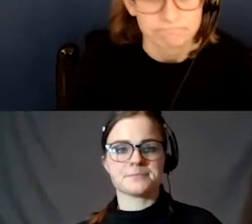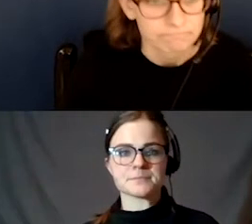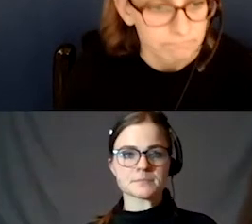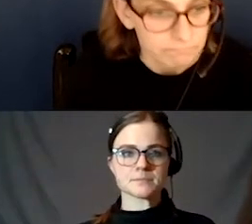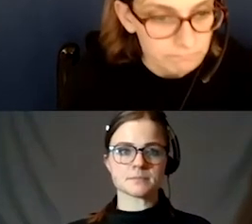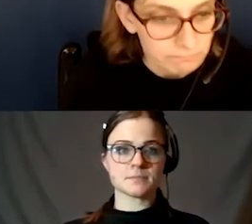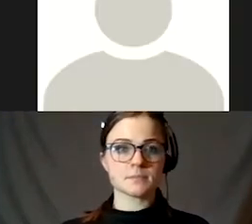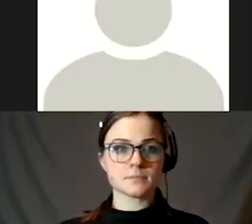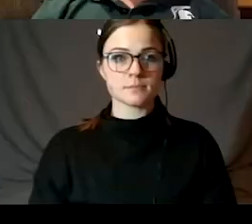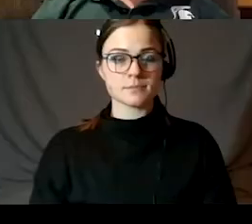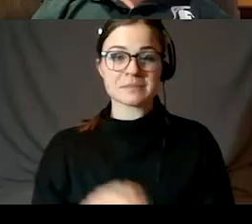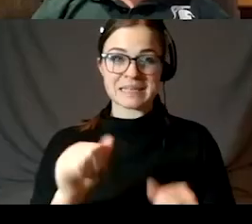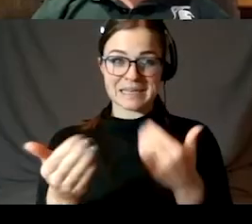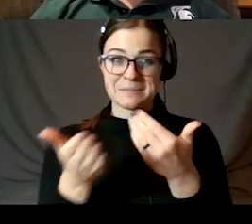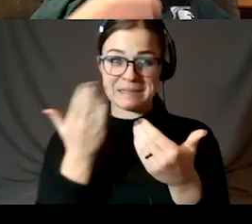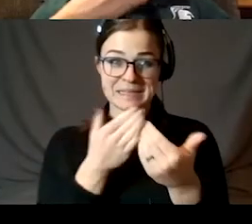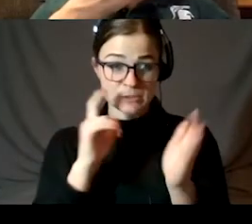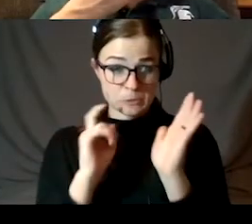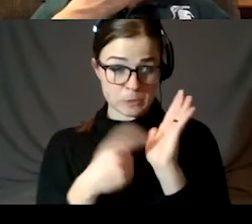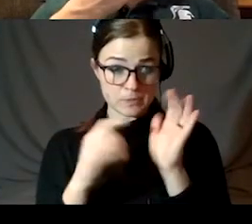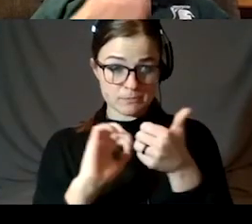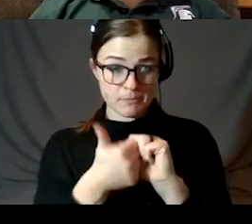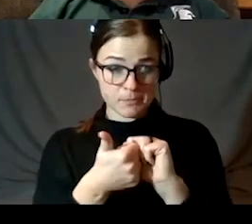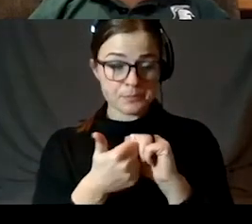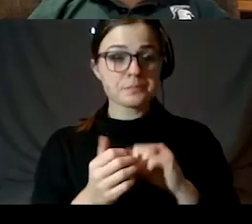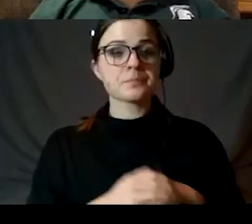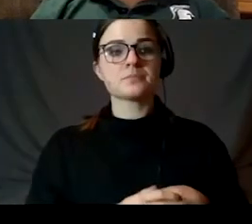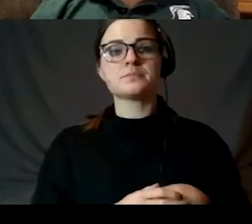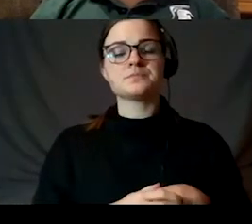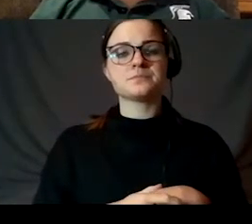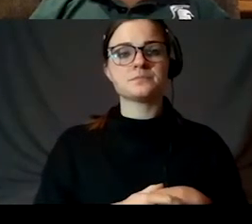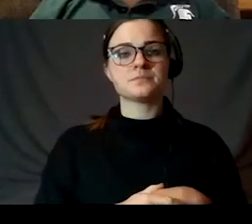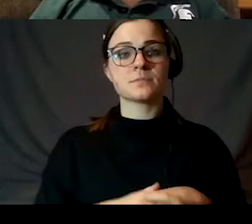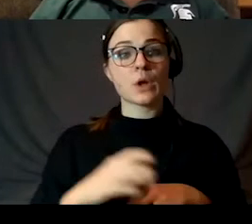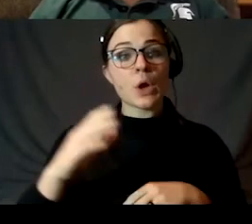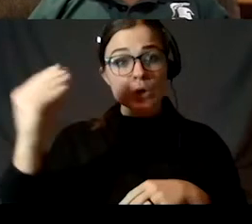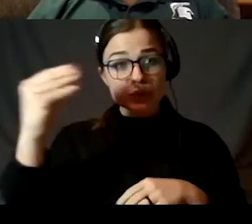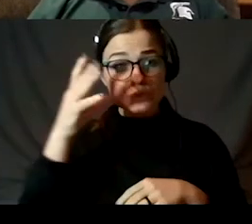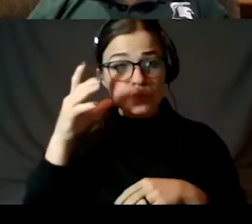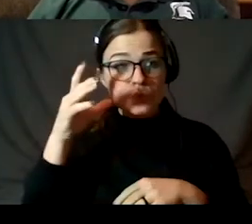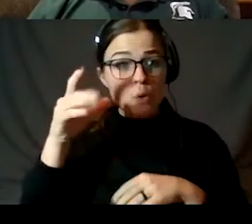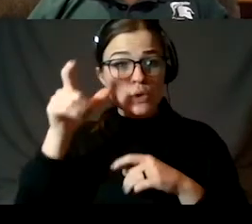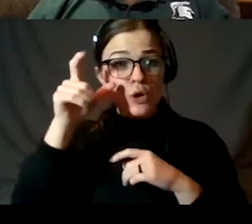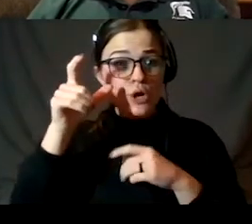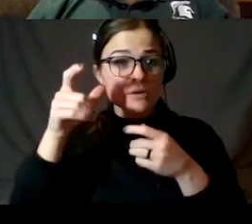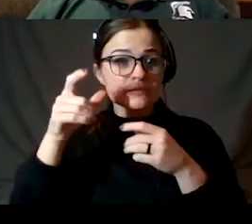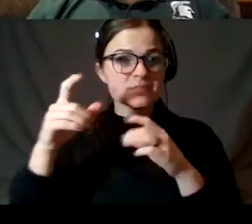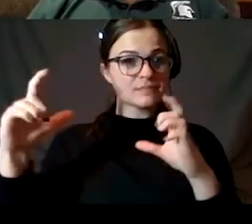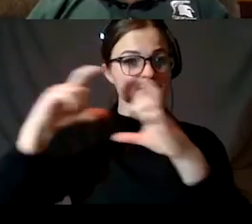It can be easy to tell them apart when, um, a solar eclipse can only happen on a new moon,